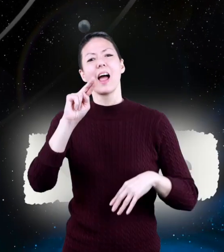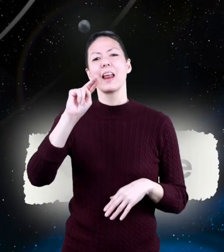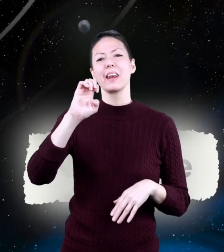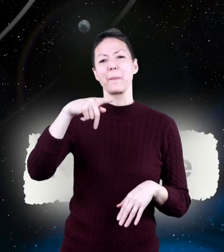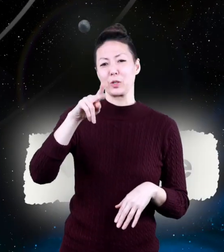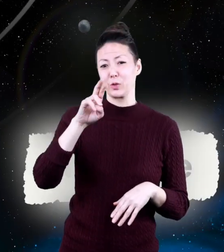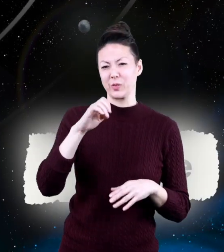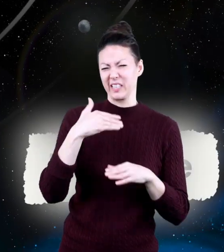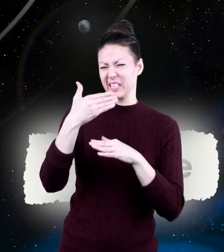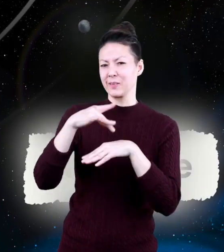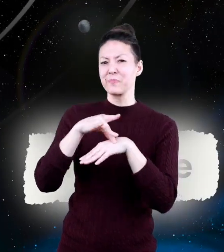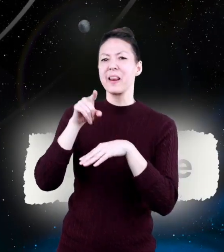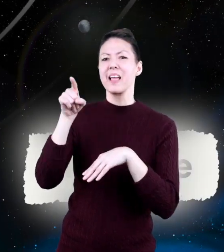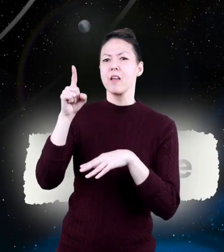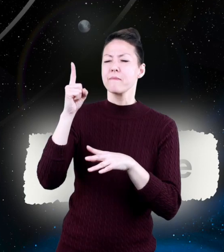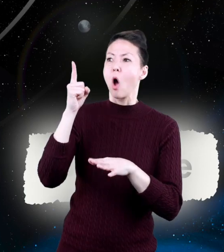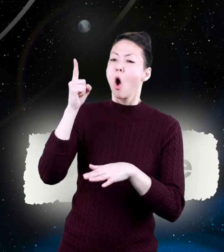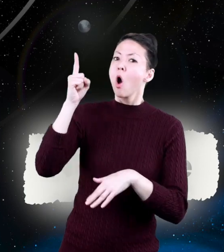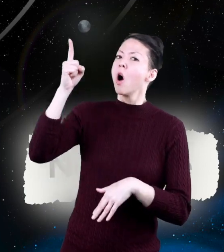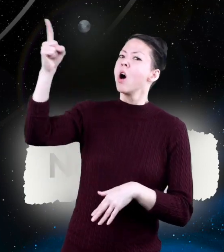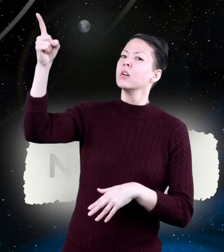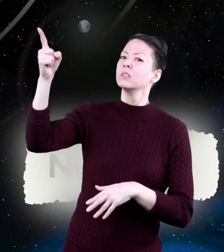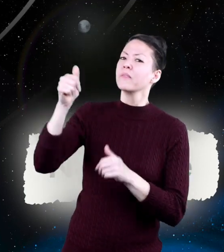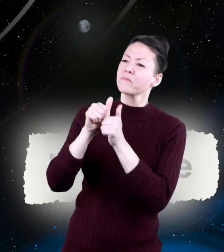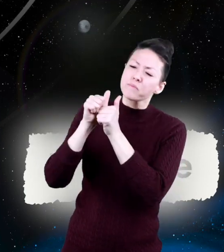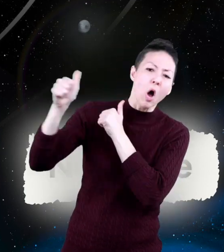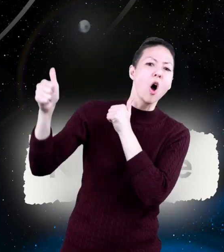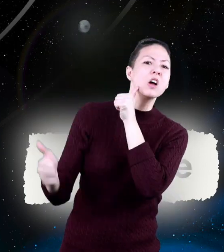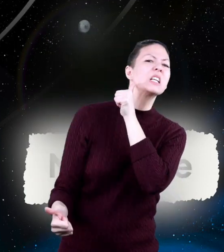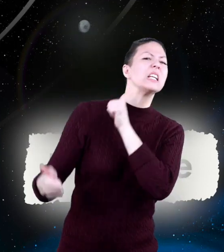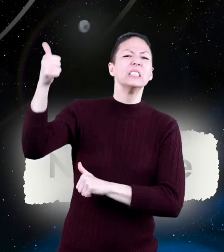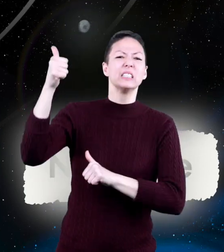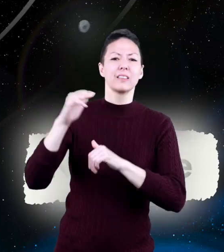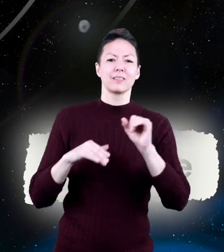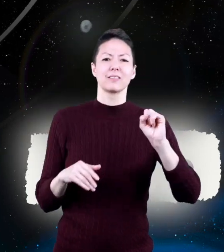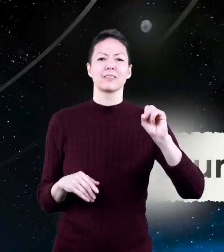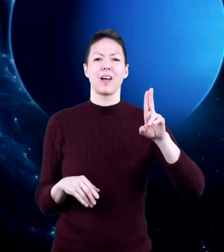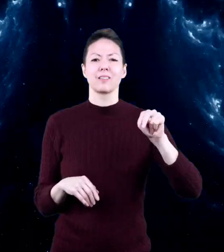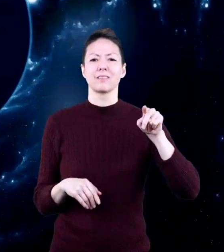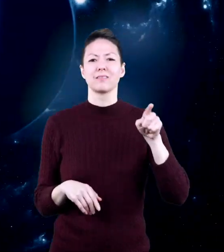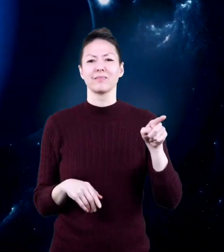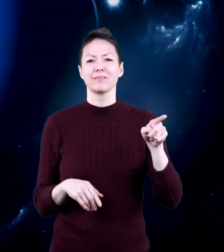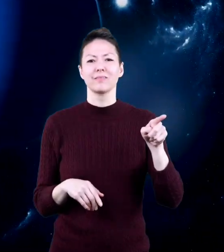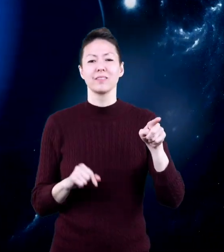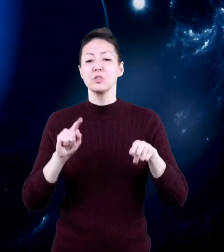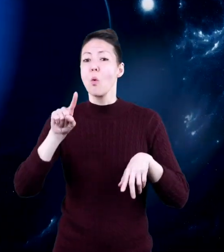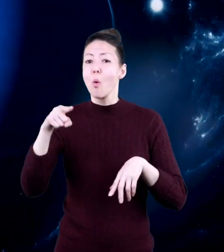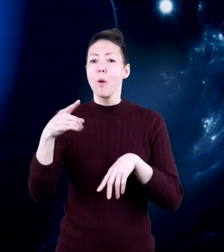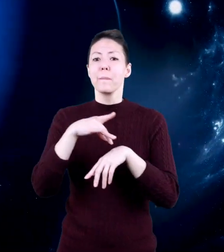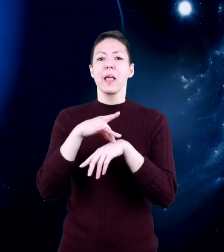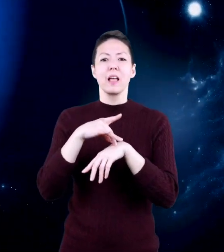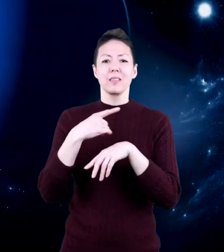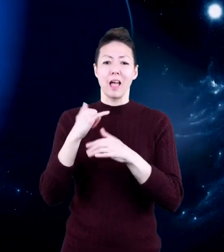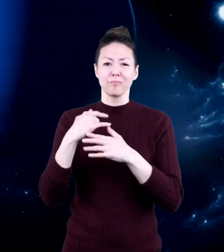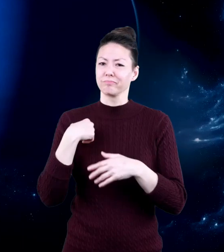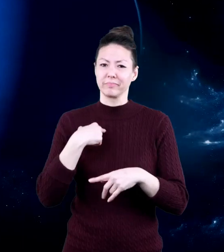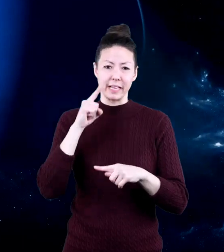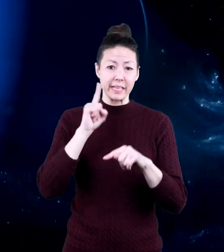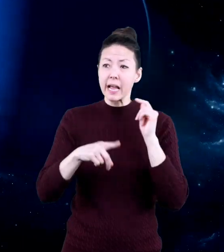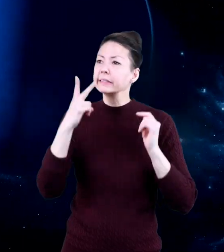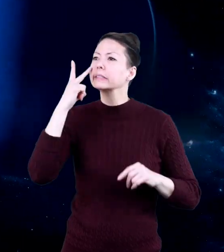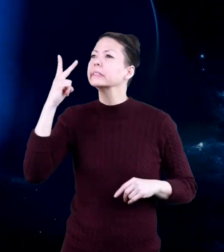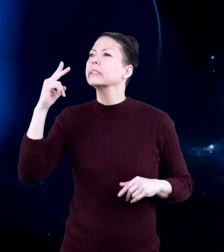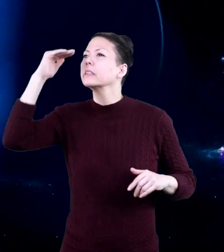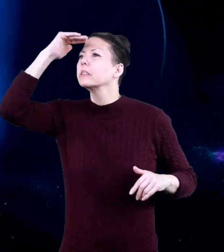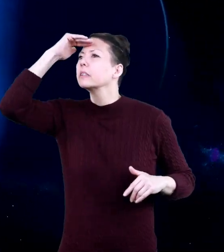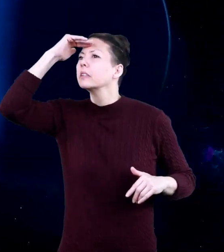Neptune is the farthest planet from the sun. In fact, it is so far away that it is the only planet